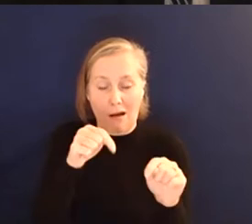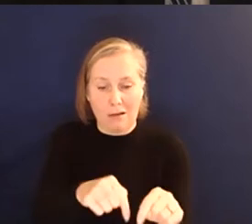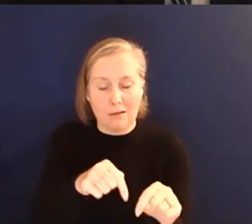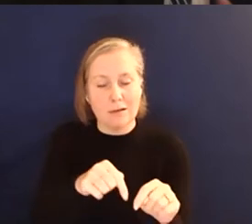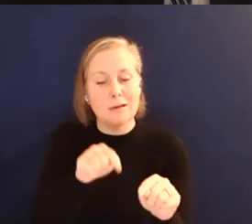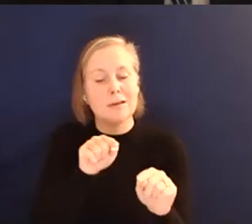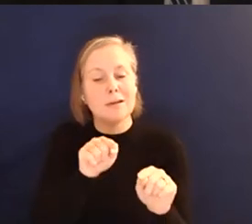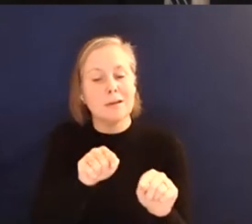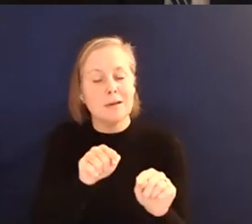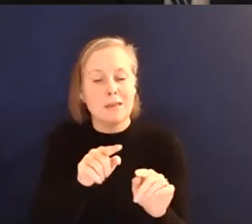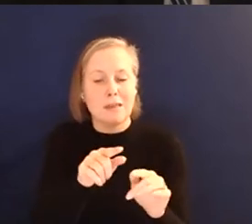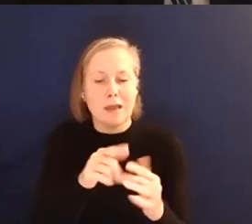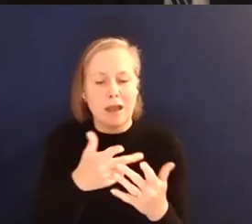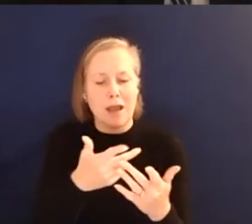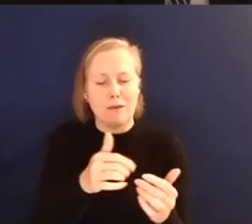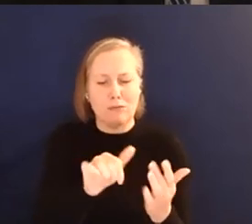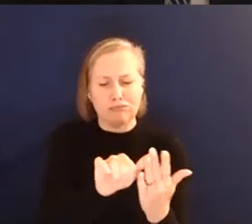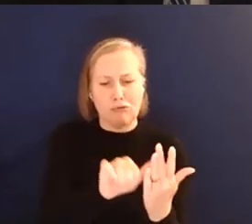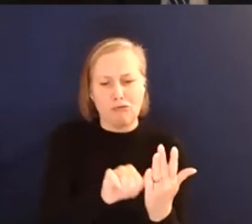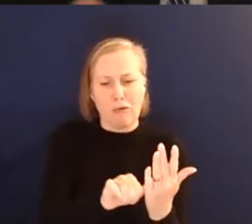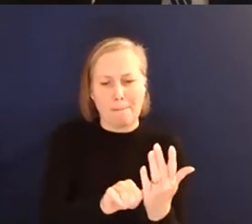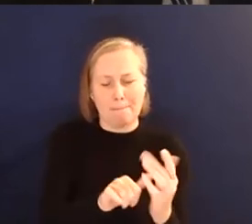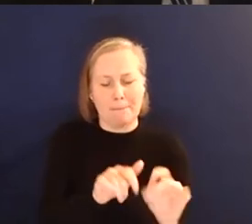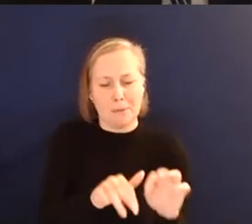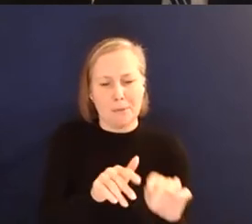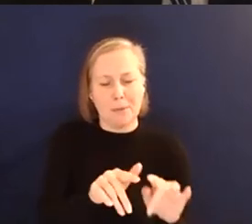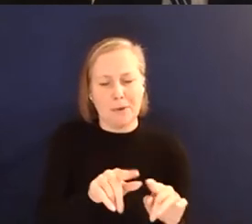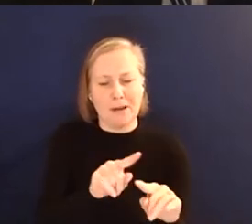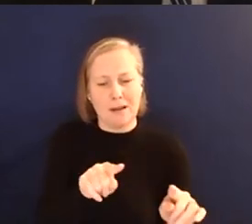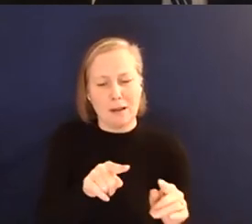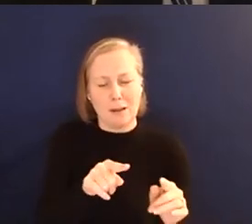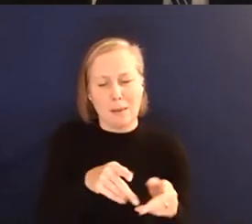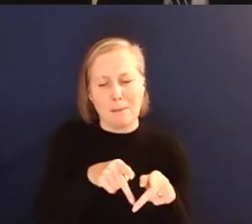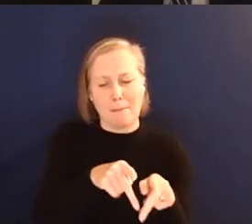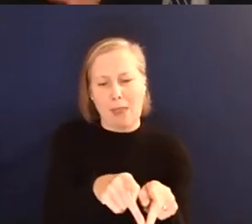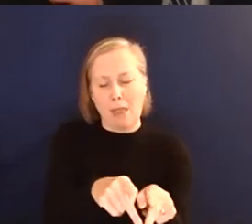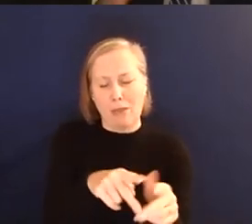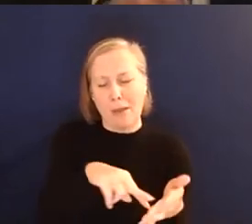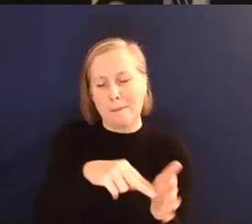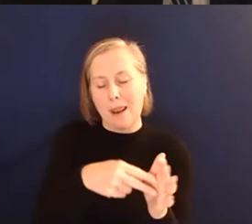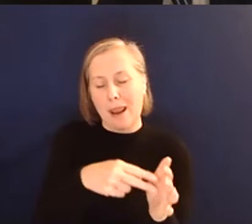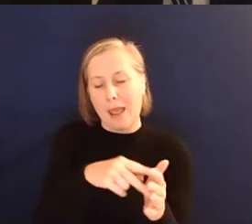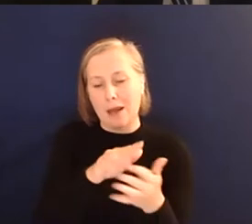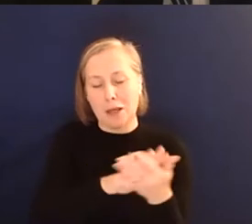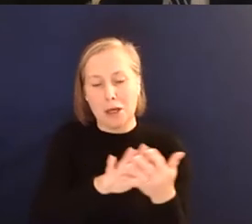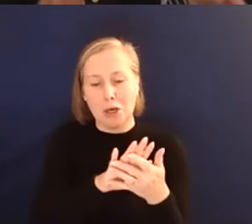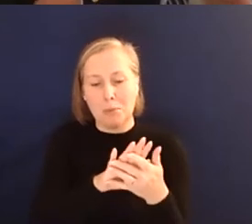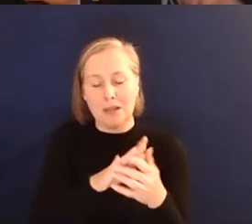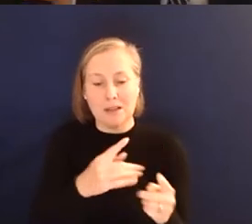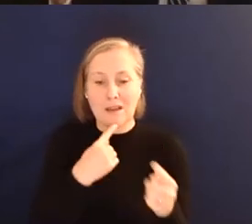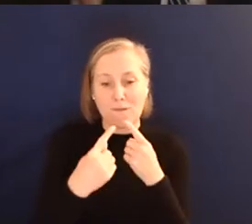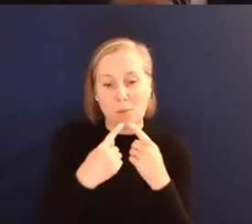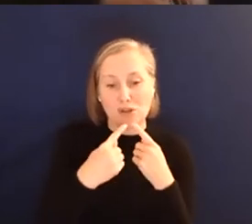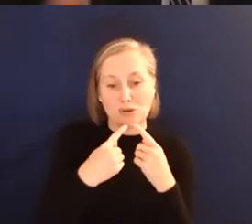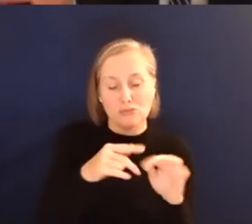computer you have programmed in already the sense of like a path planning. So whenever you get all information and the